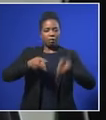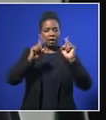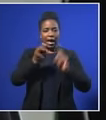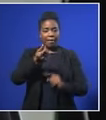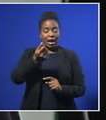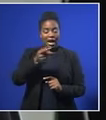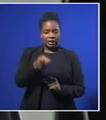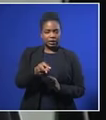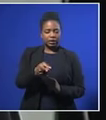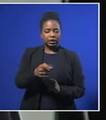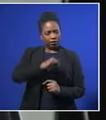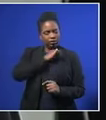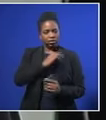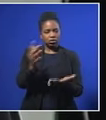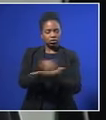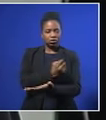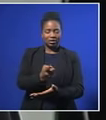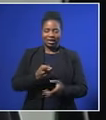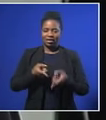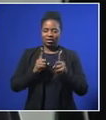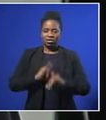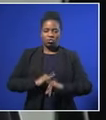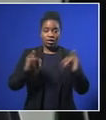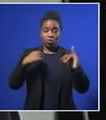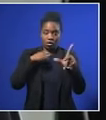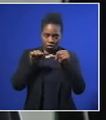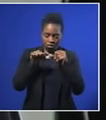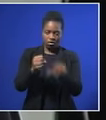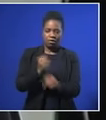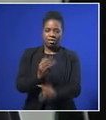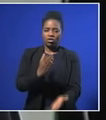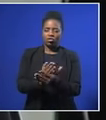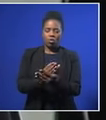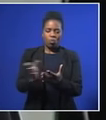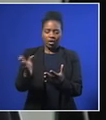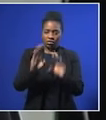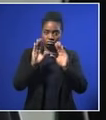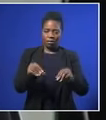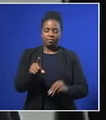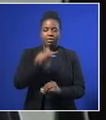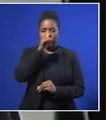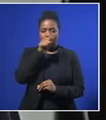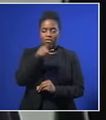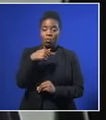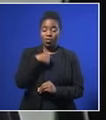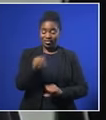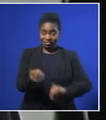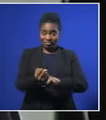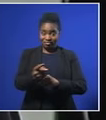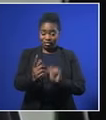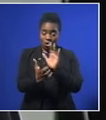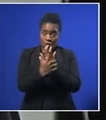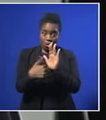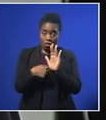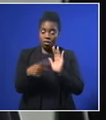remains a serious cancer in our young democracy and we must continue to fight it in whatever way it manifests itself. We support the efforts by law